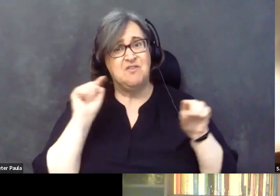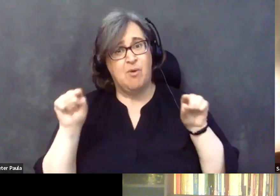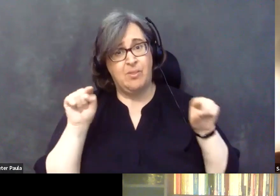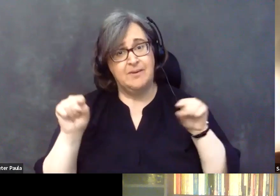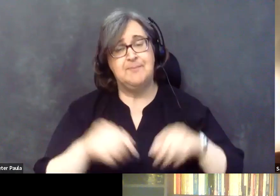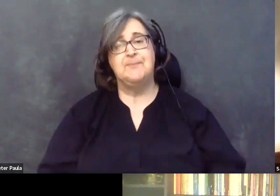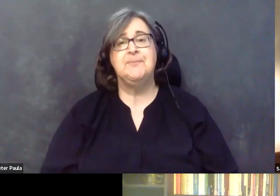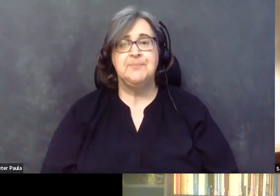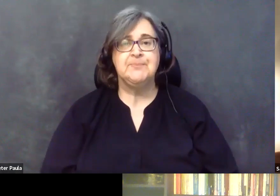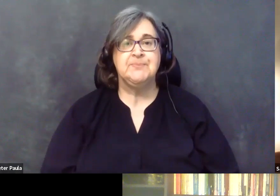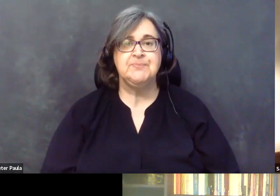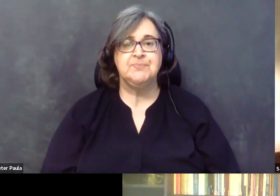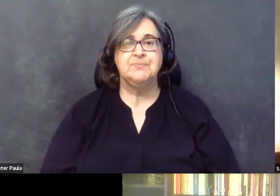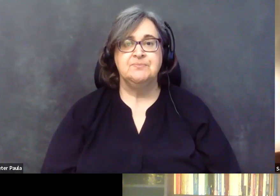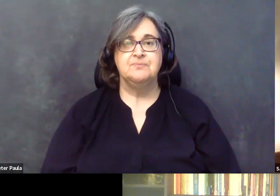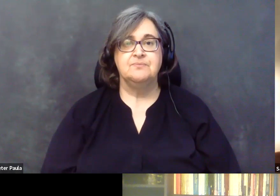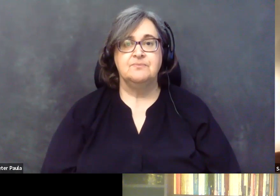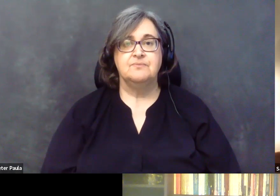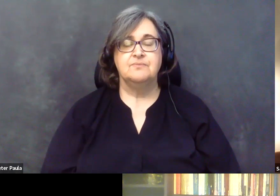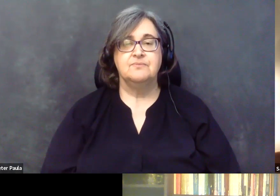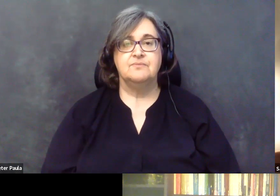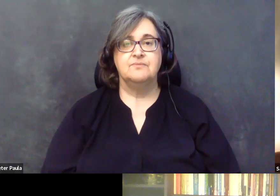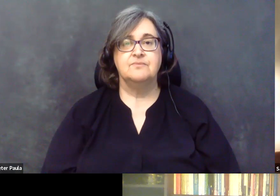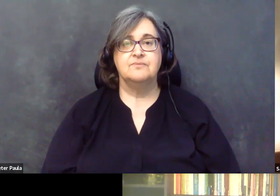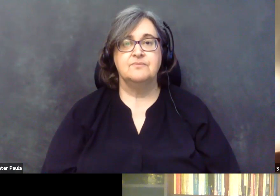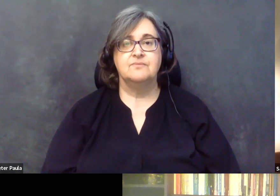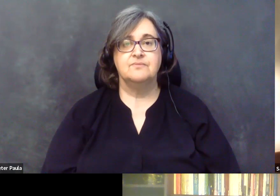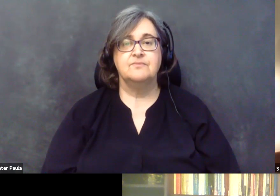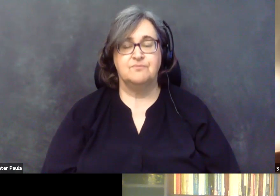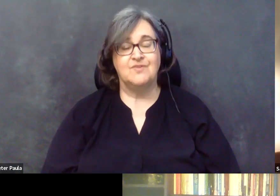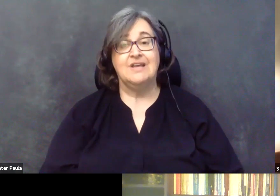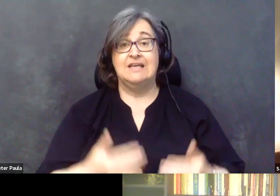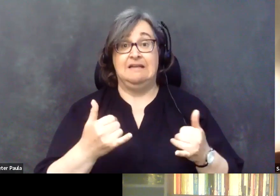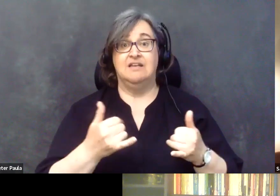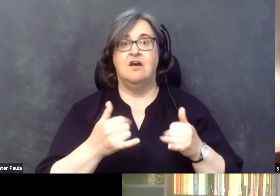Those flaws, or I would say those dangers, came to the forefront.